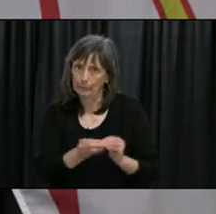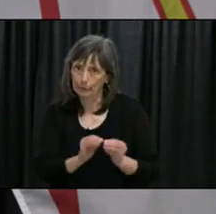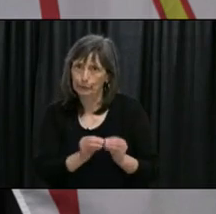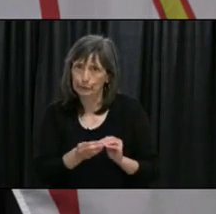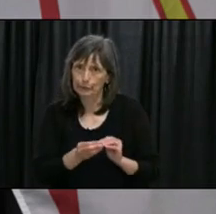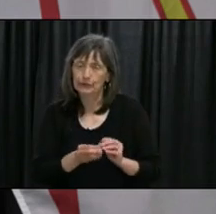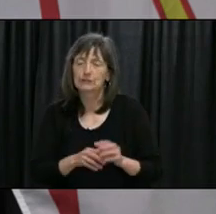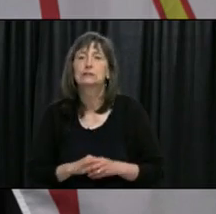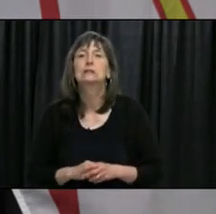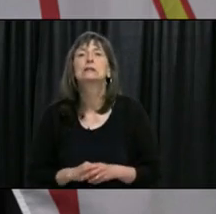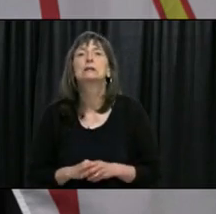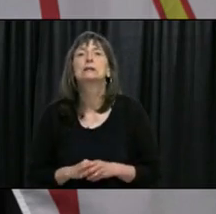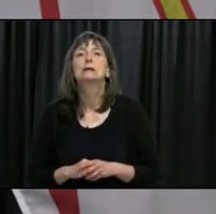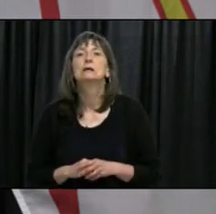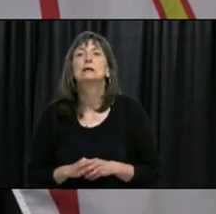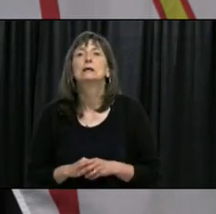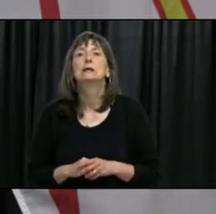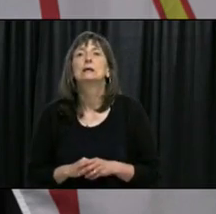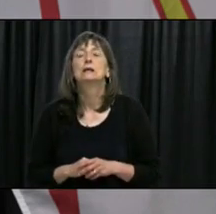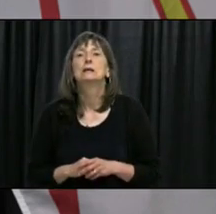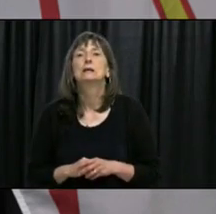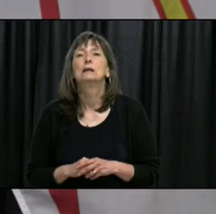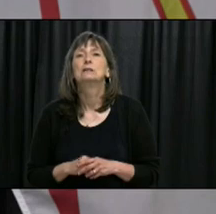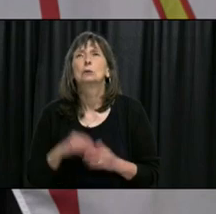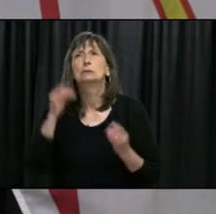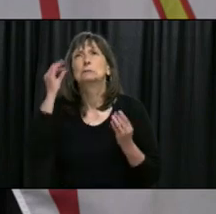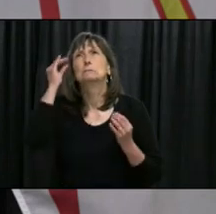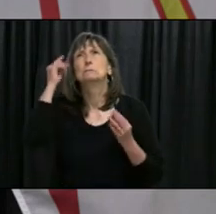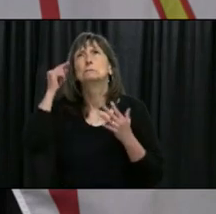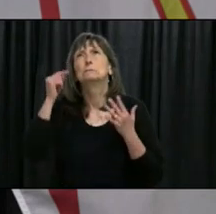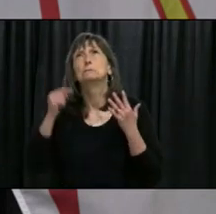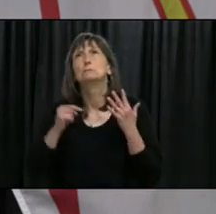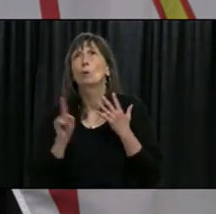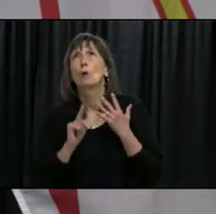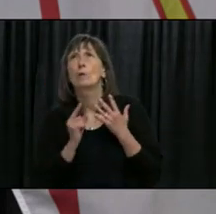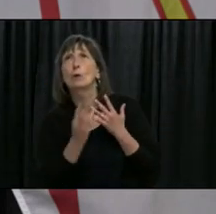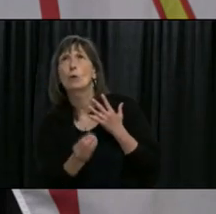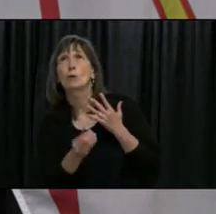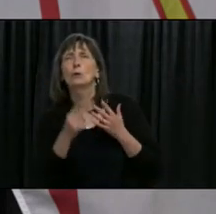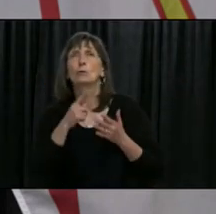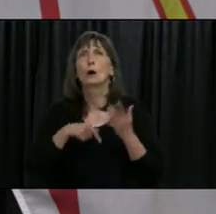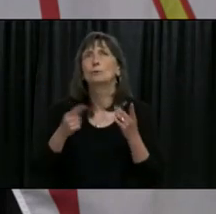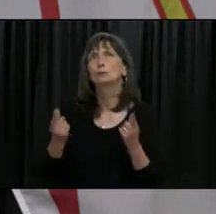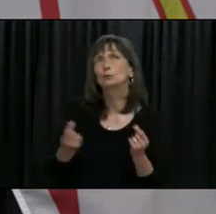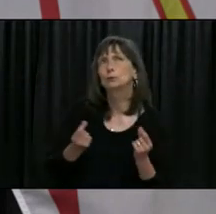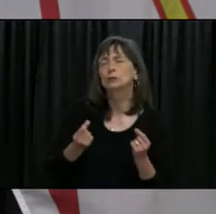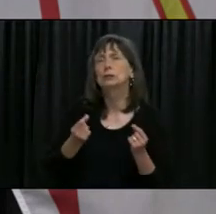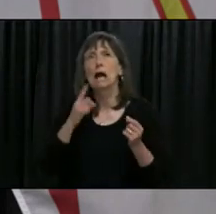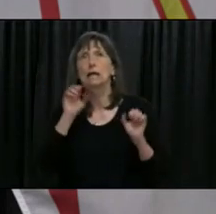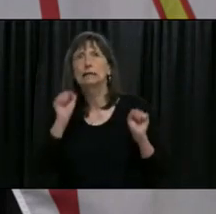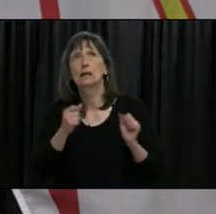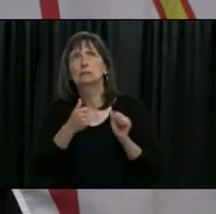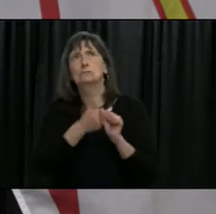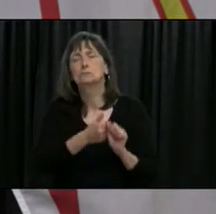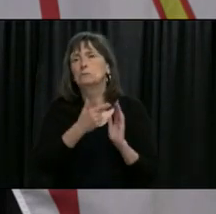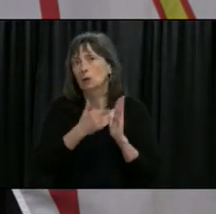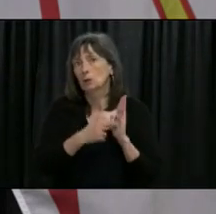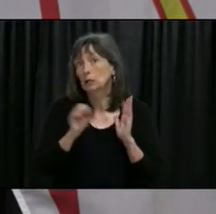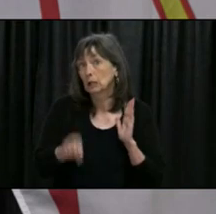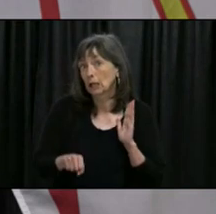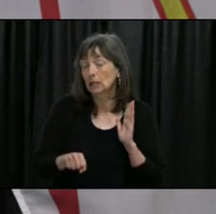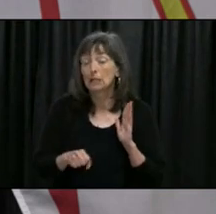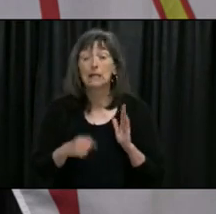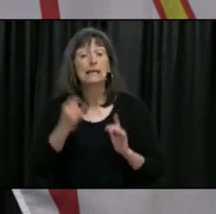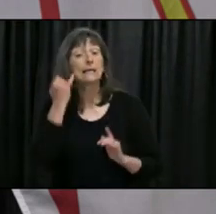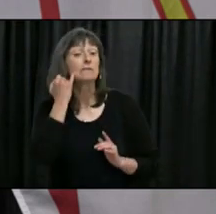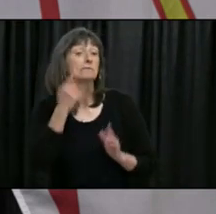you know you have to think about so you have to think about that in terms of what types of activities you're going to be doing so if you're going to be doing something where you